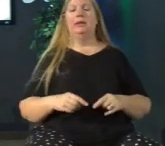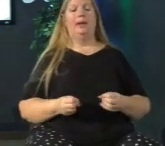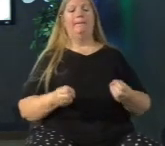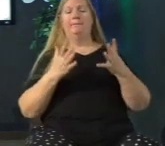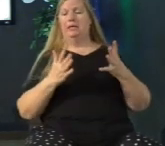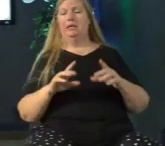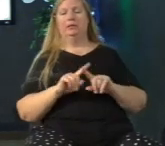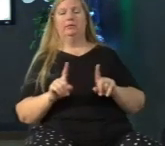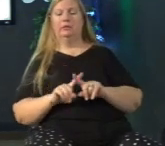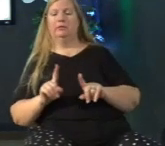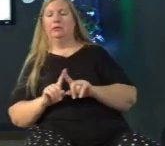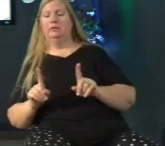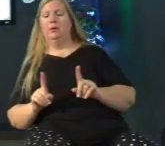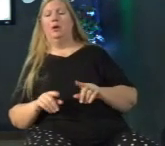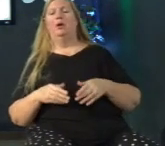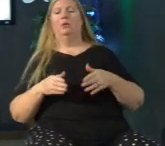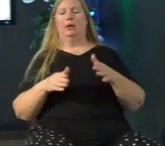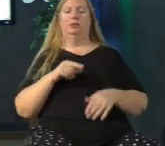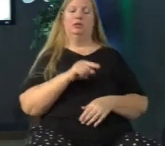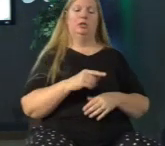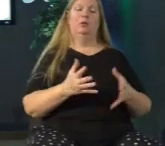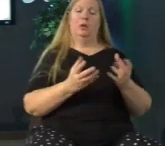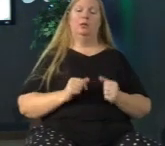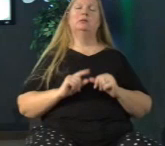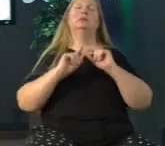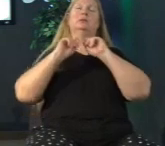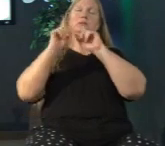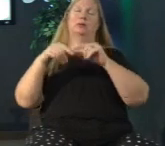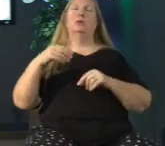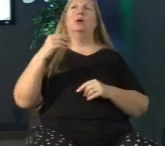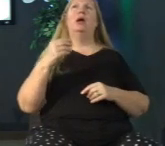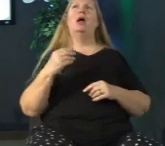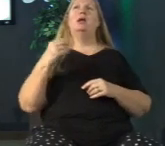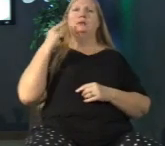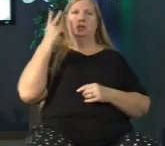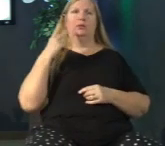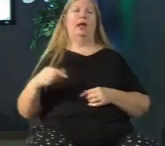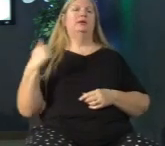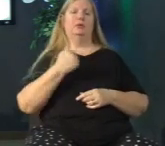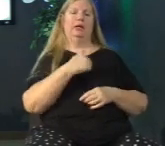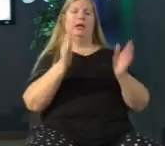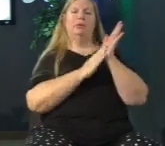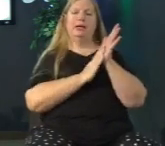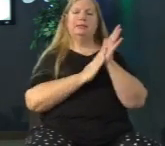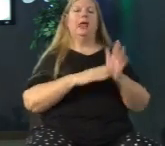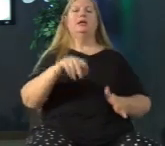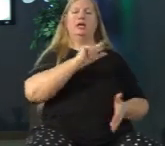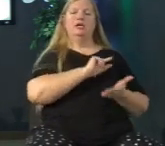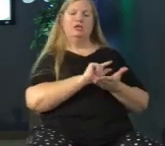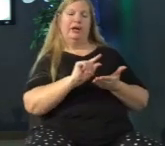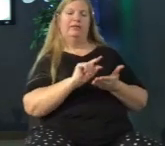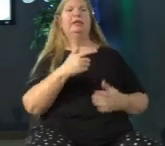she longs to see you Lord and we praise you Lord that Jeff Bach is again with us today and his sight continues to